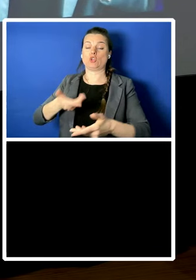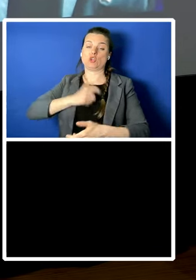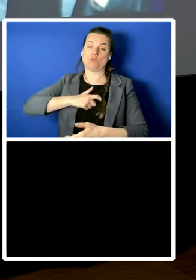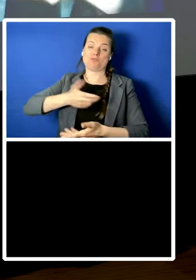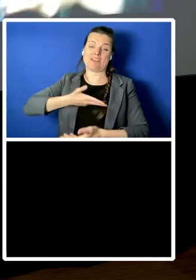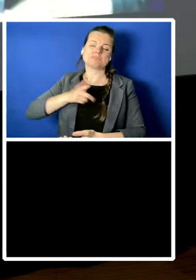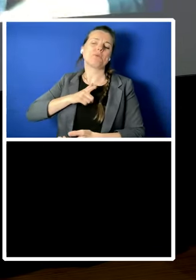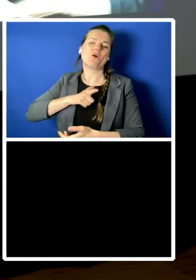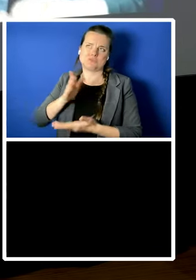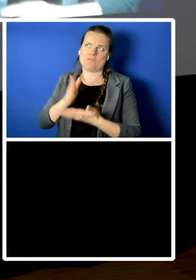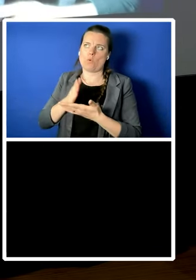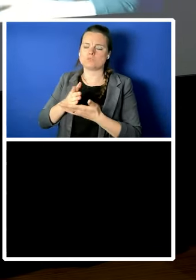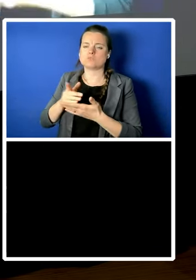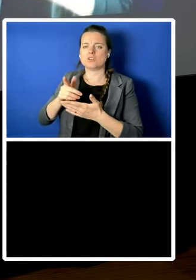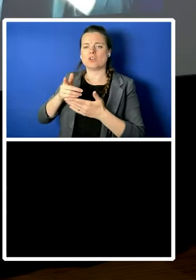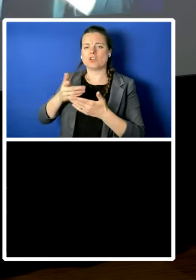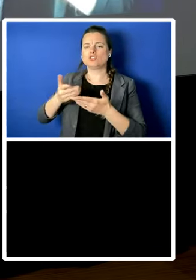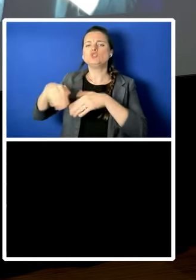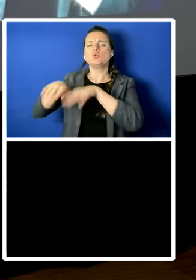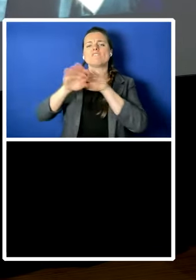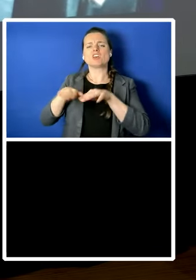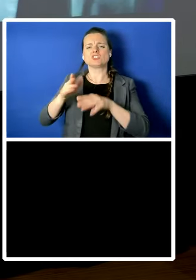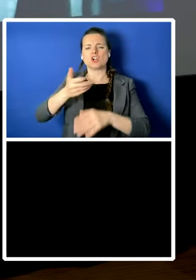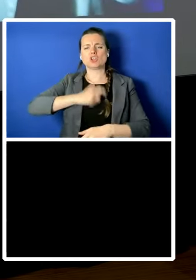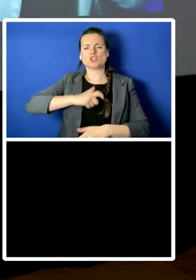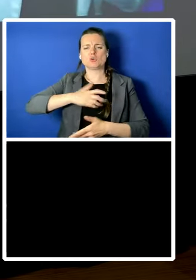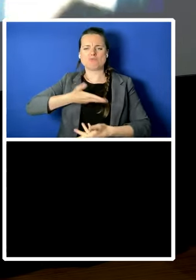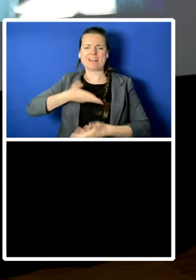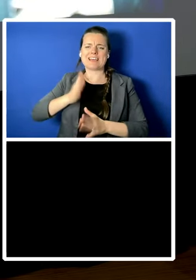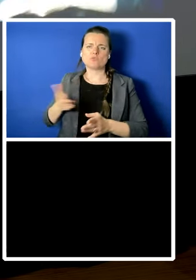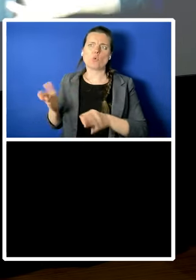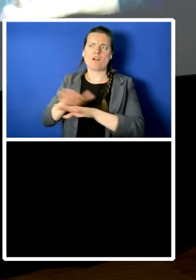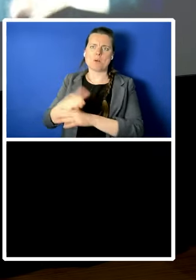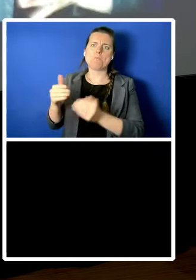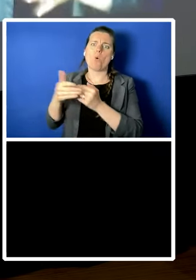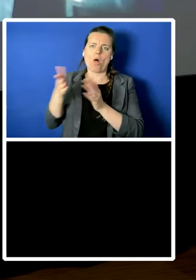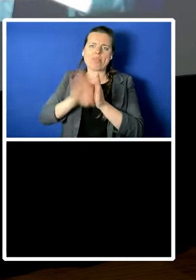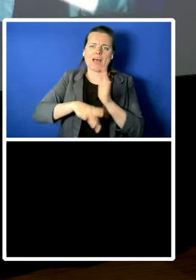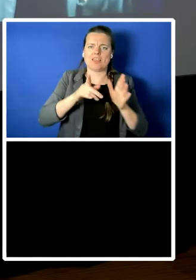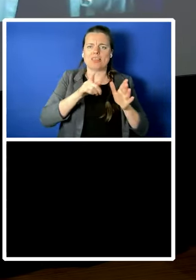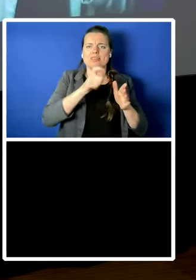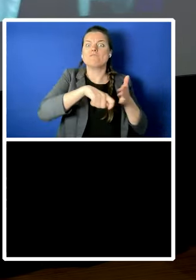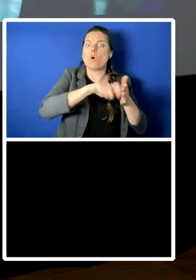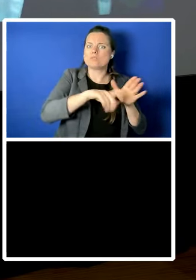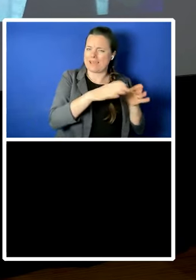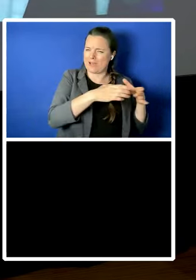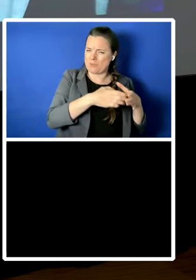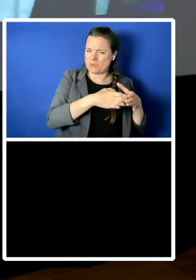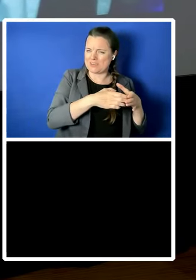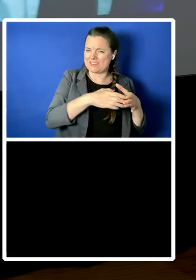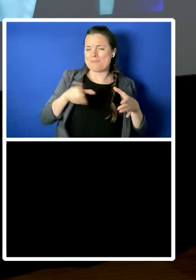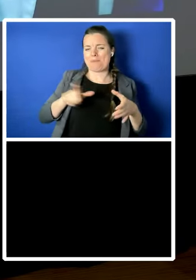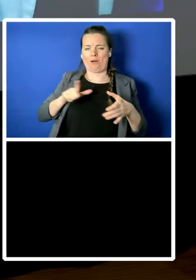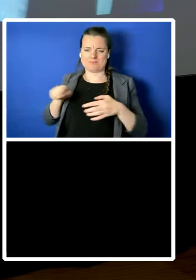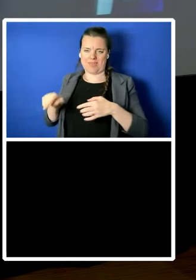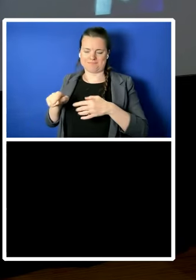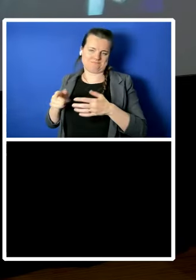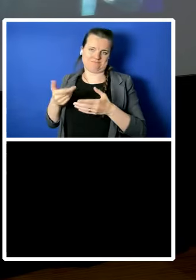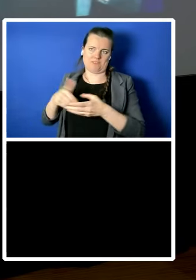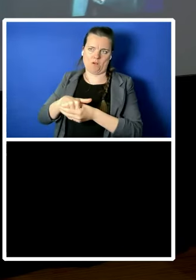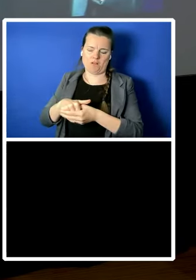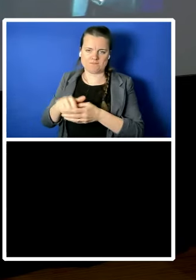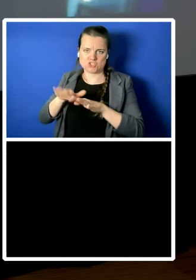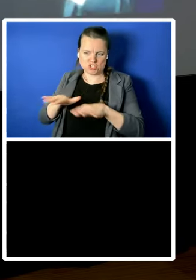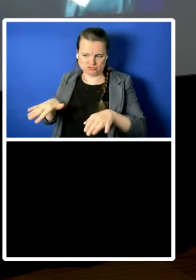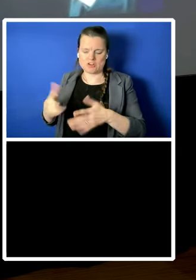extended to small children and so on who wouldn't not you know i personally think 16 would be quite a good age to begin voting but i'm